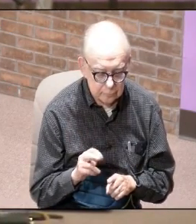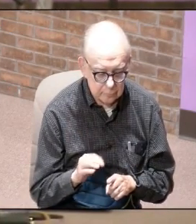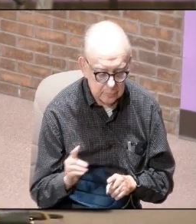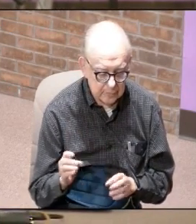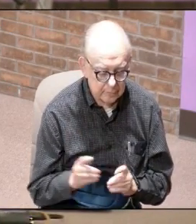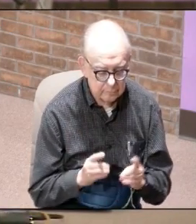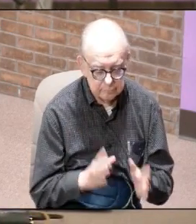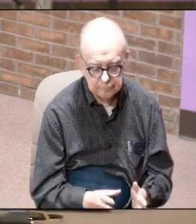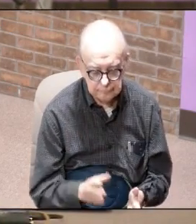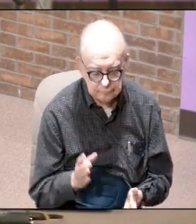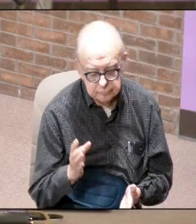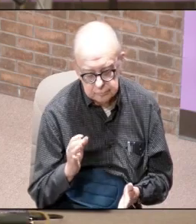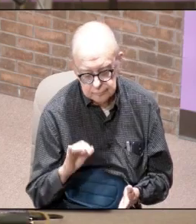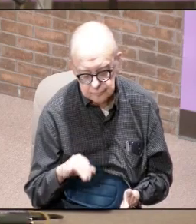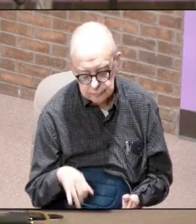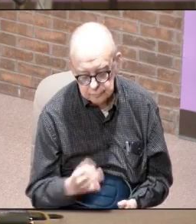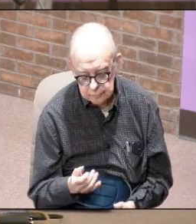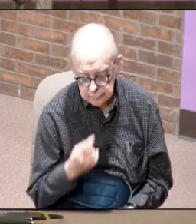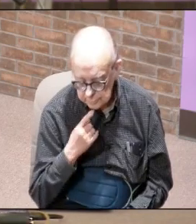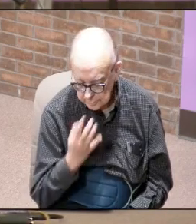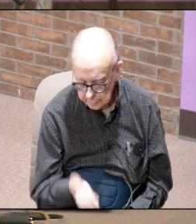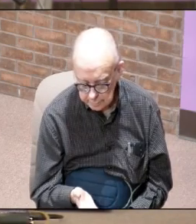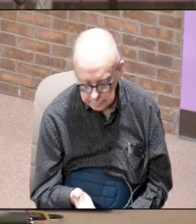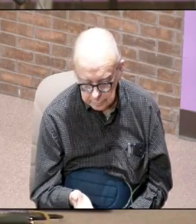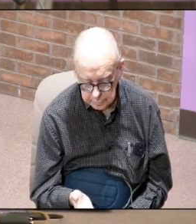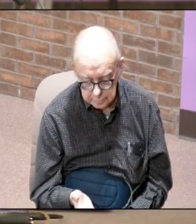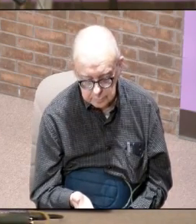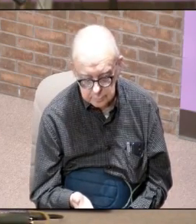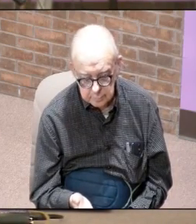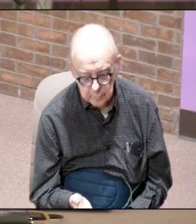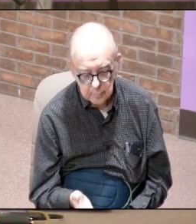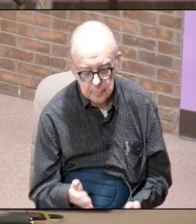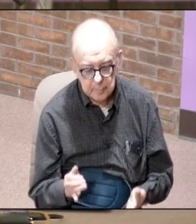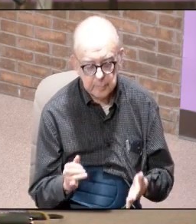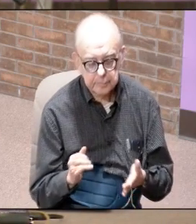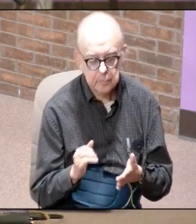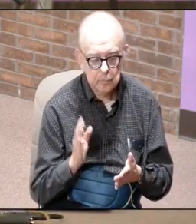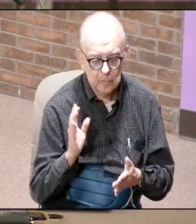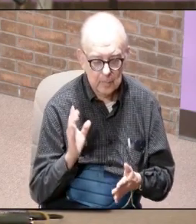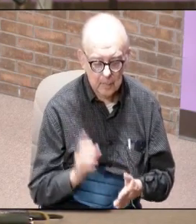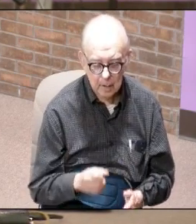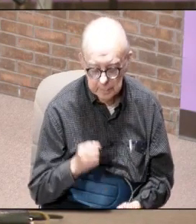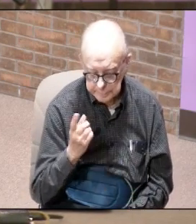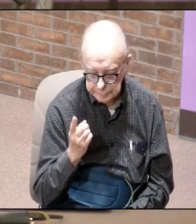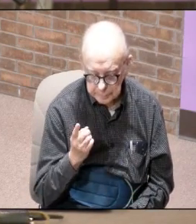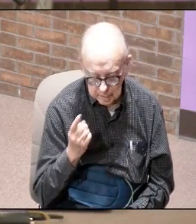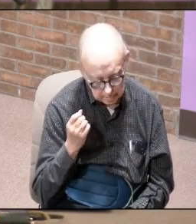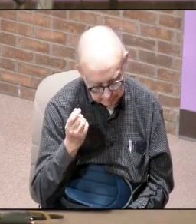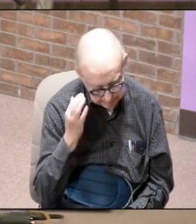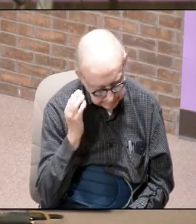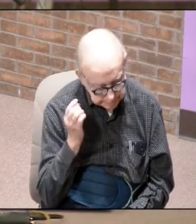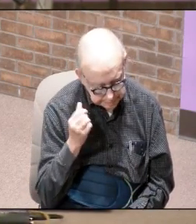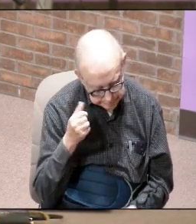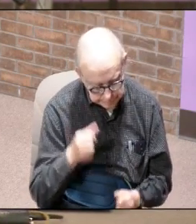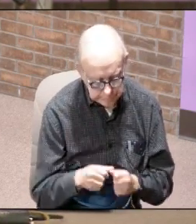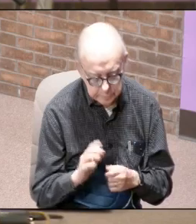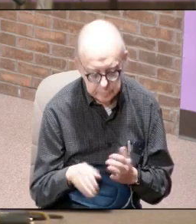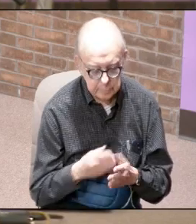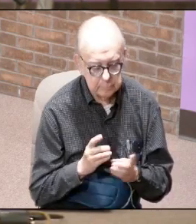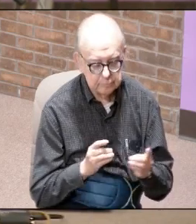but what john was saying here is this you got to remember all of the other disciples